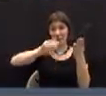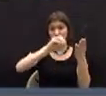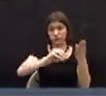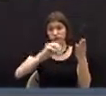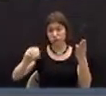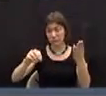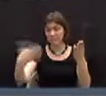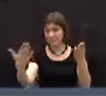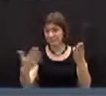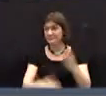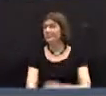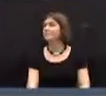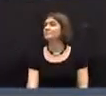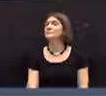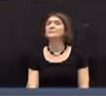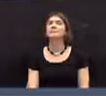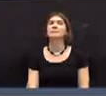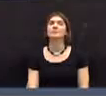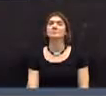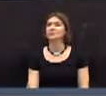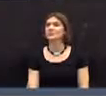of order. Mr. Mima.